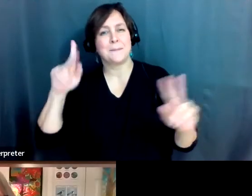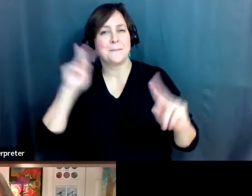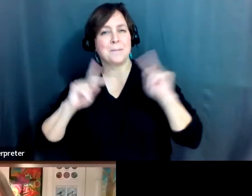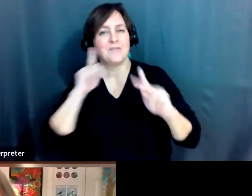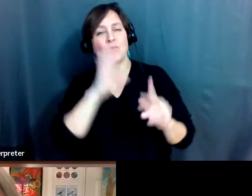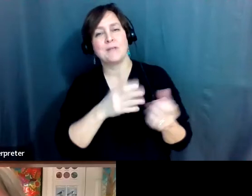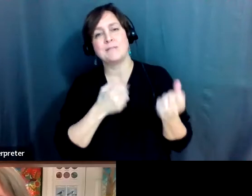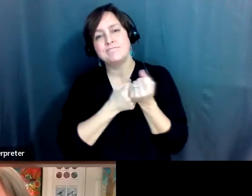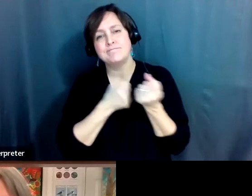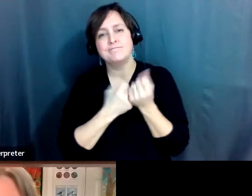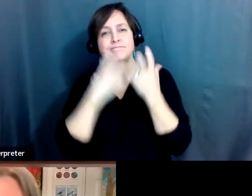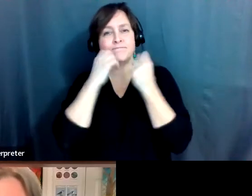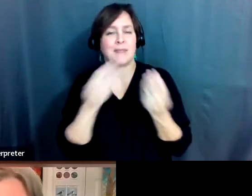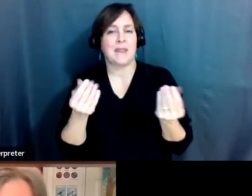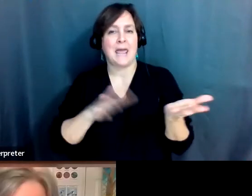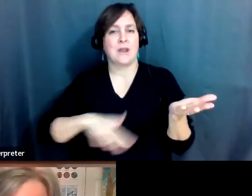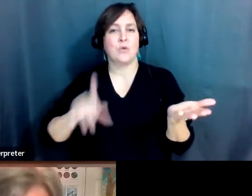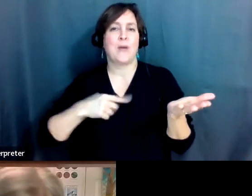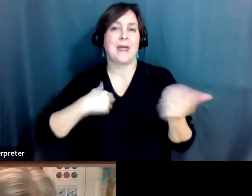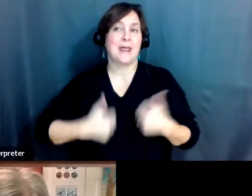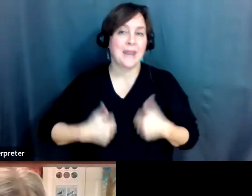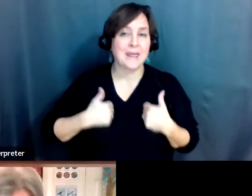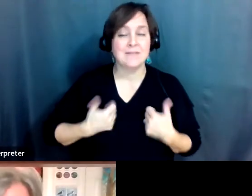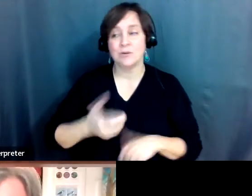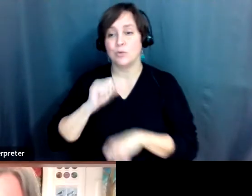land on which I live, work, and go birding on.